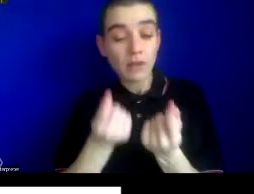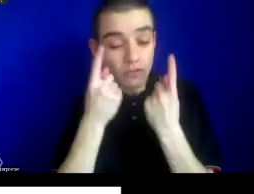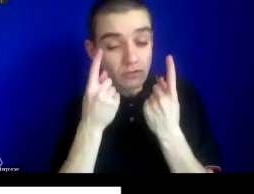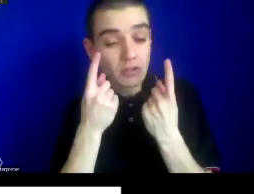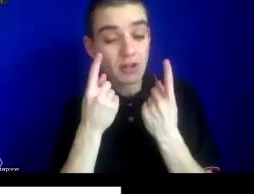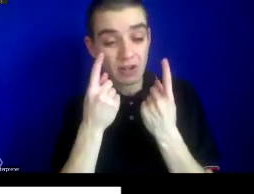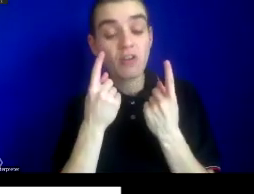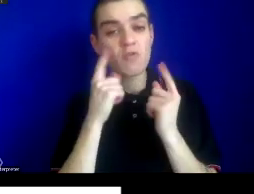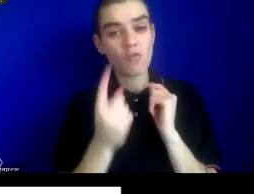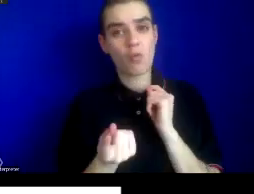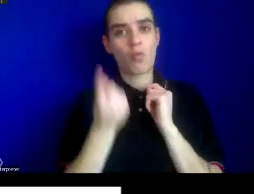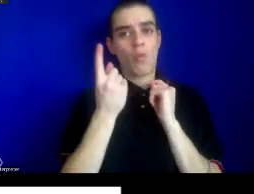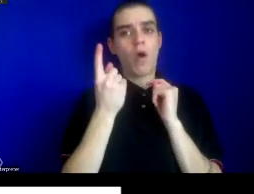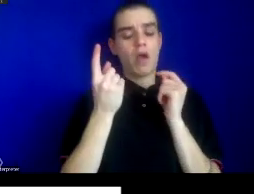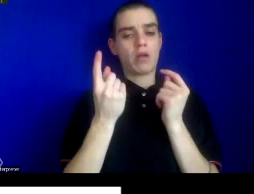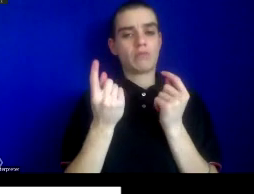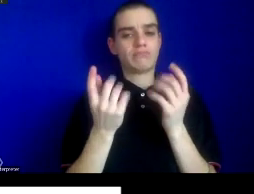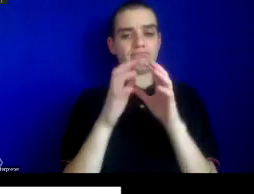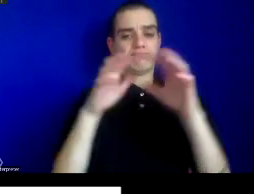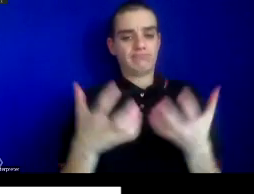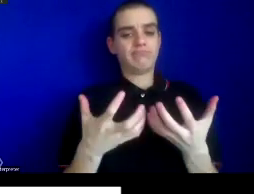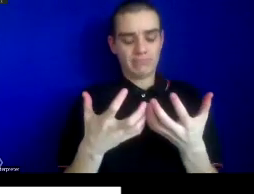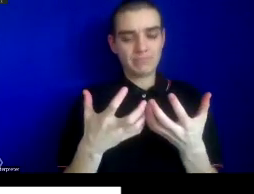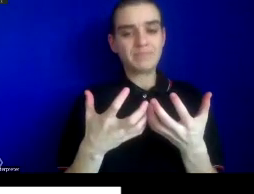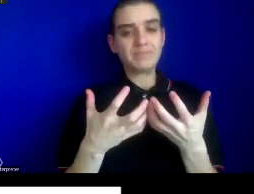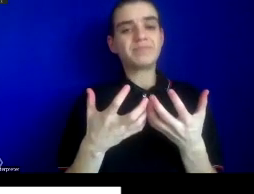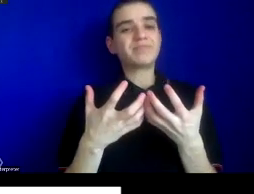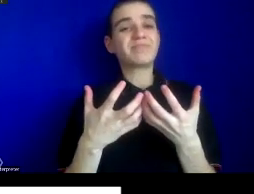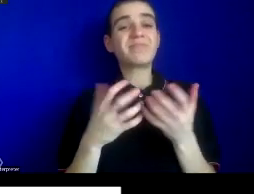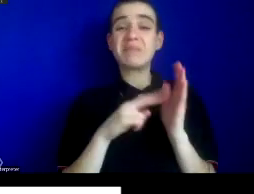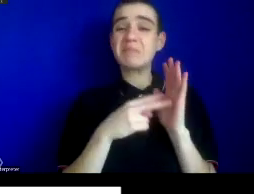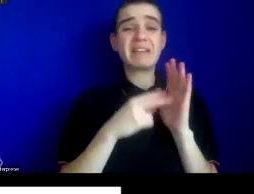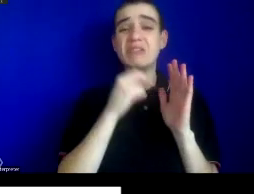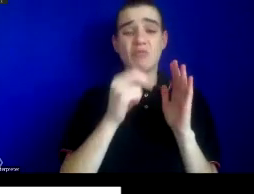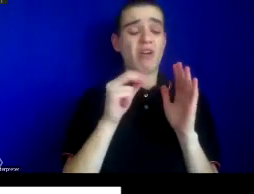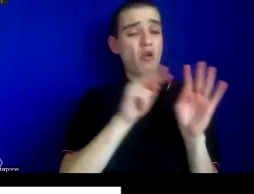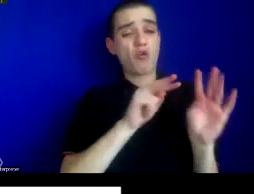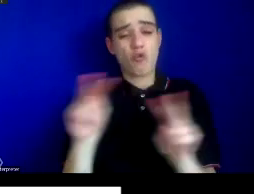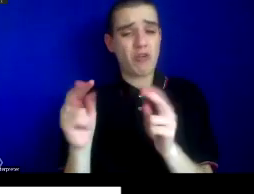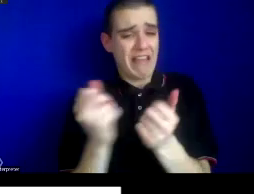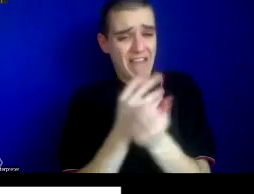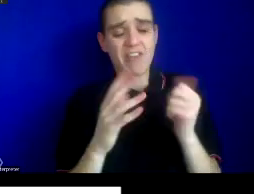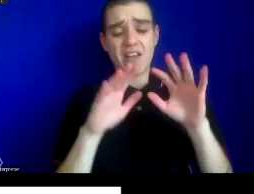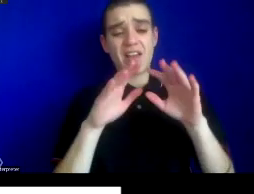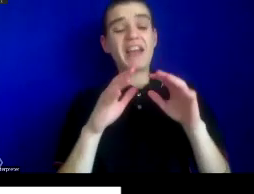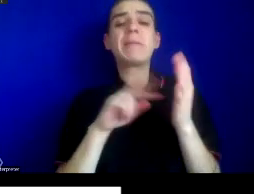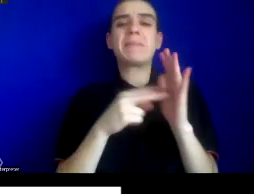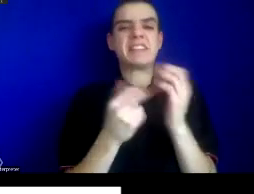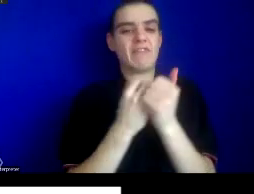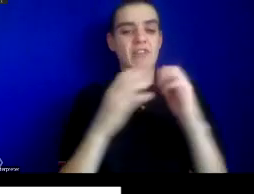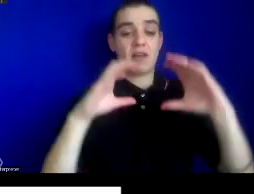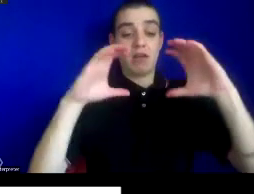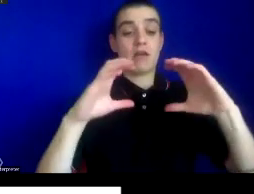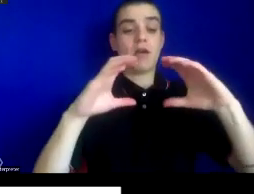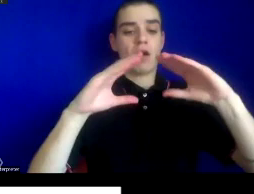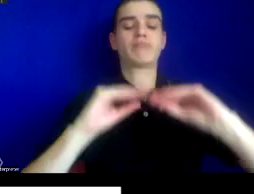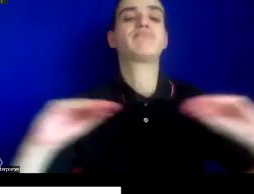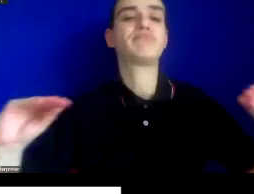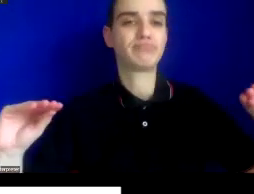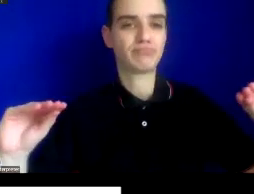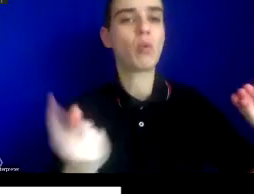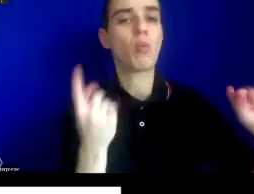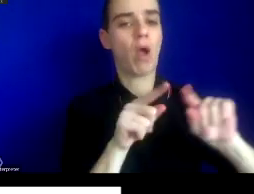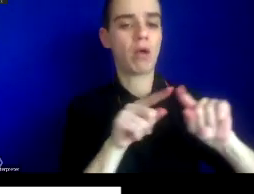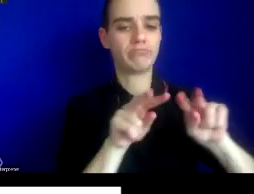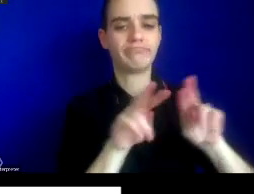register is to flatten their manifold significance to a variety of different aspects of social life. To understand